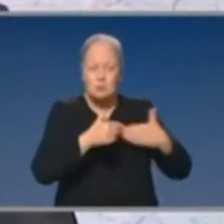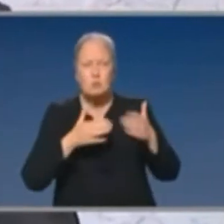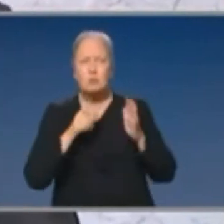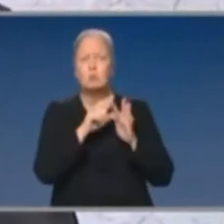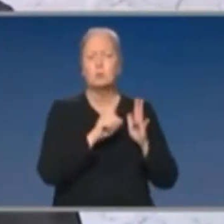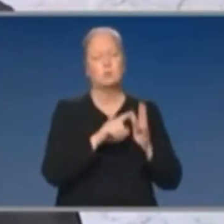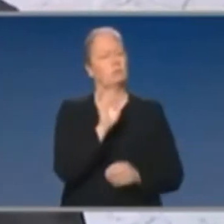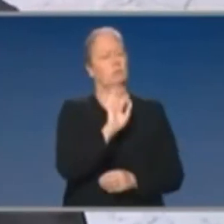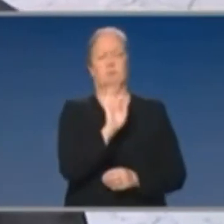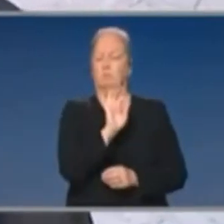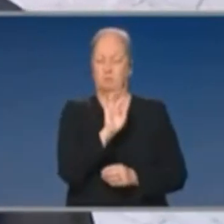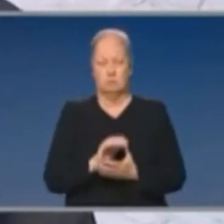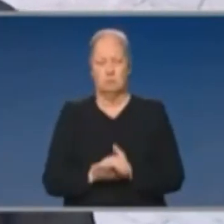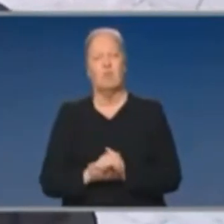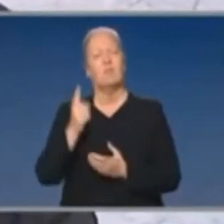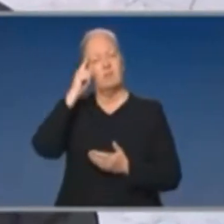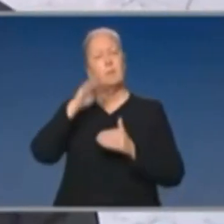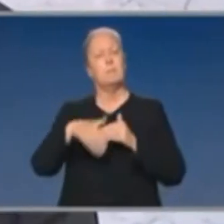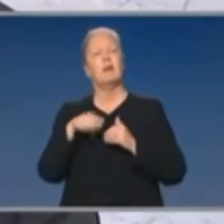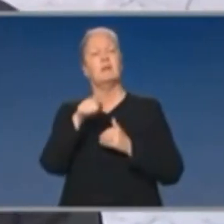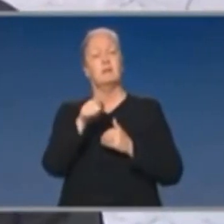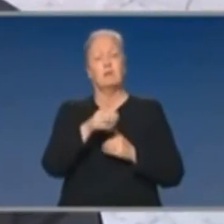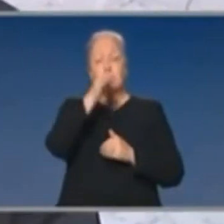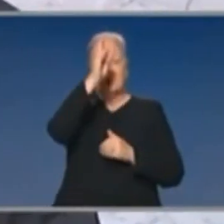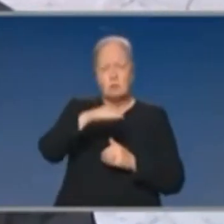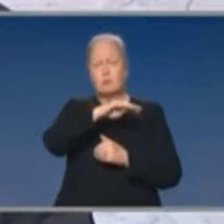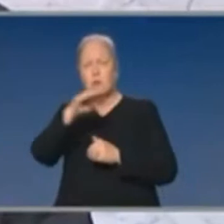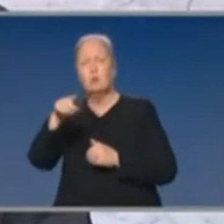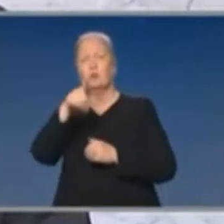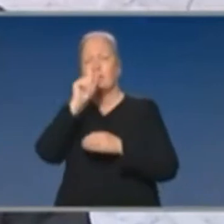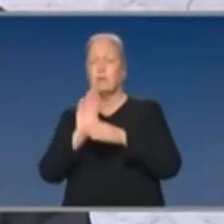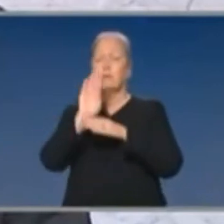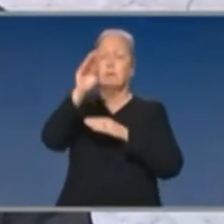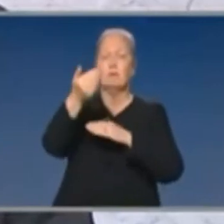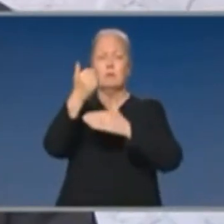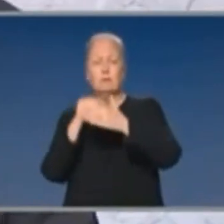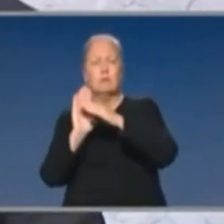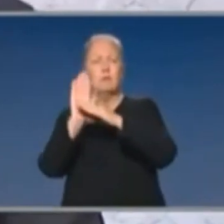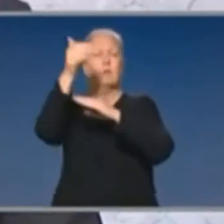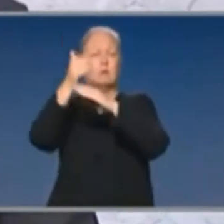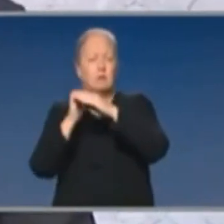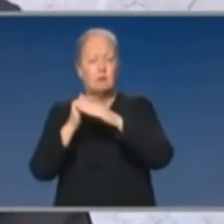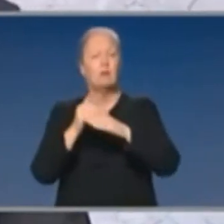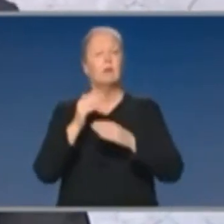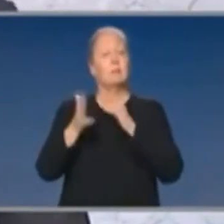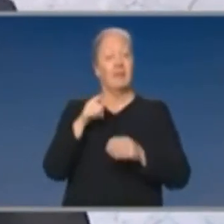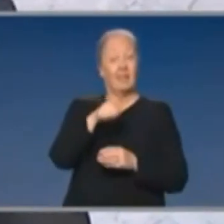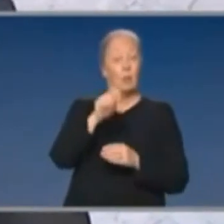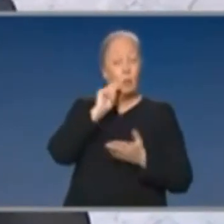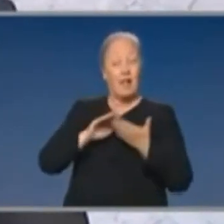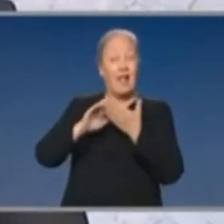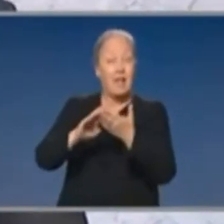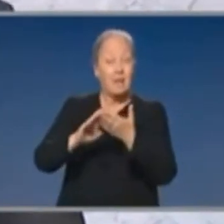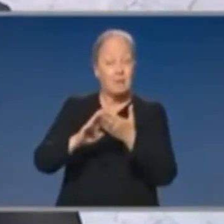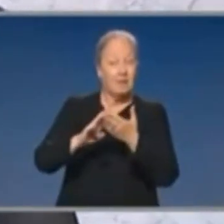Lockdowns and borders are not signs of success in dealing with COVID-19. They're not signs of success.